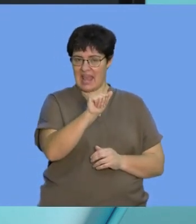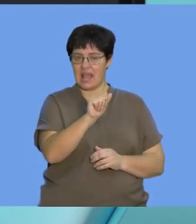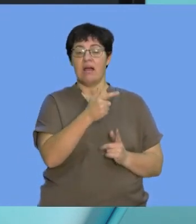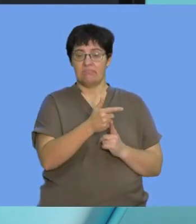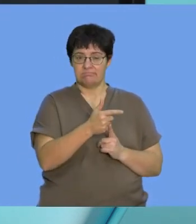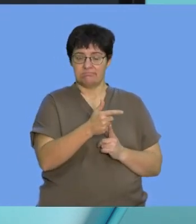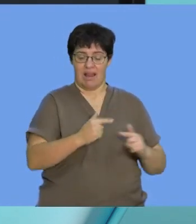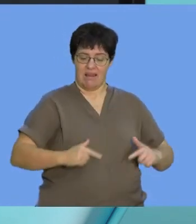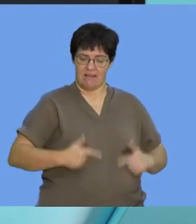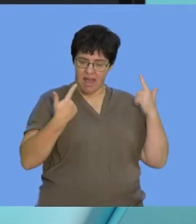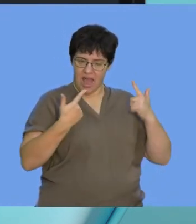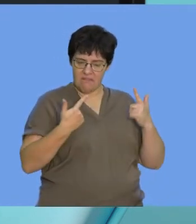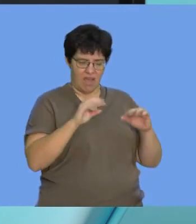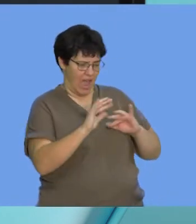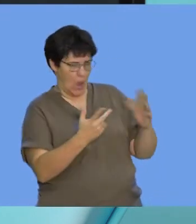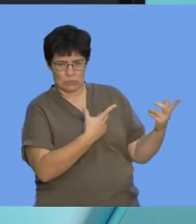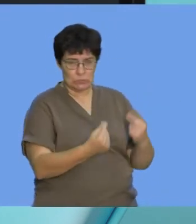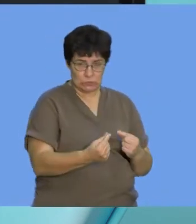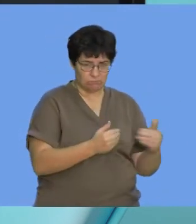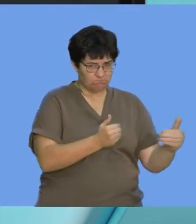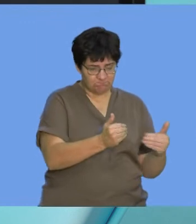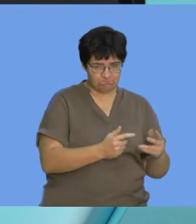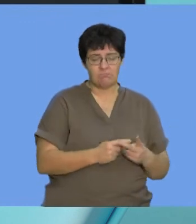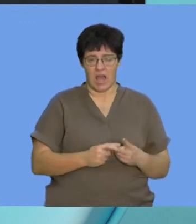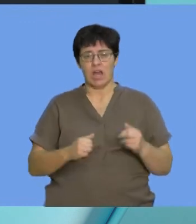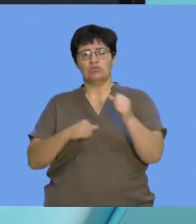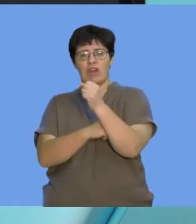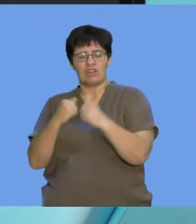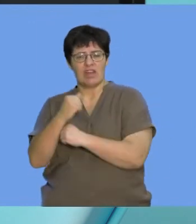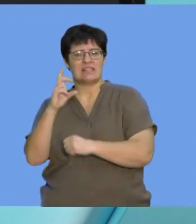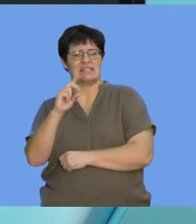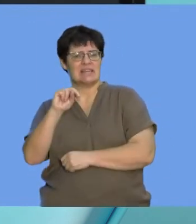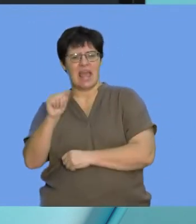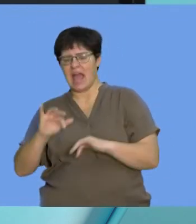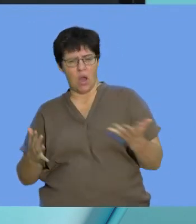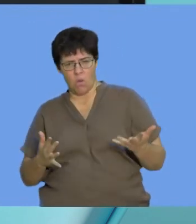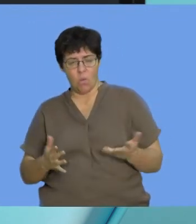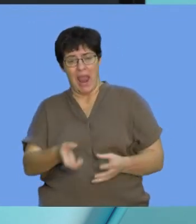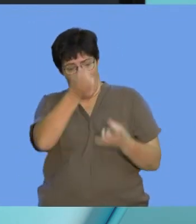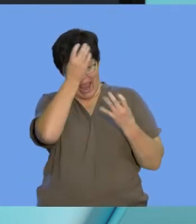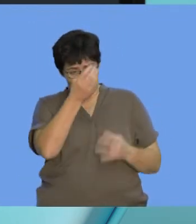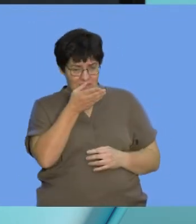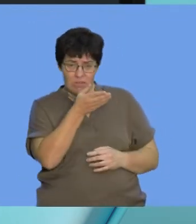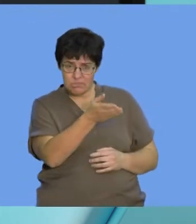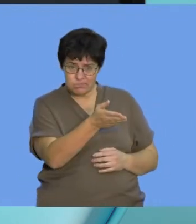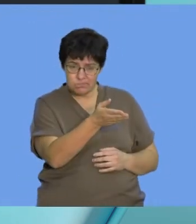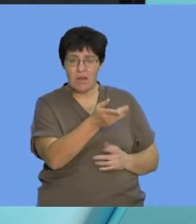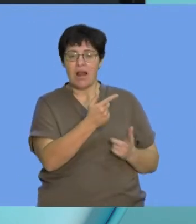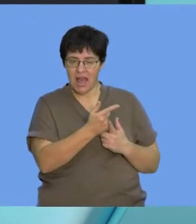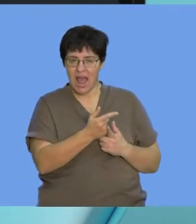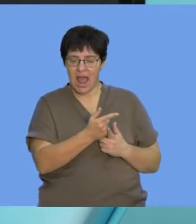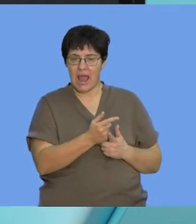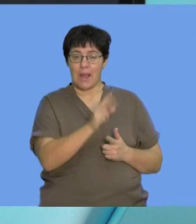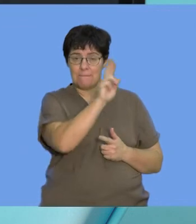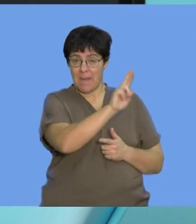for life. We've tried to unpack what the structure of DNA is. And we've tried to understand how we can use that information, especially about complementary